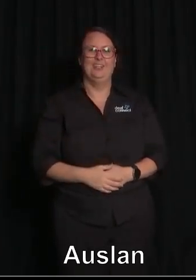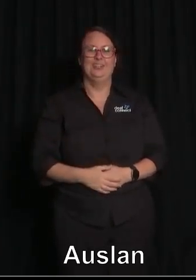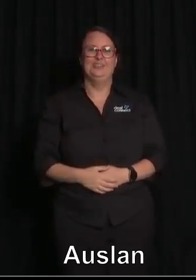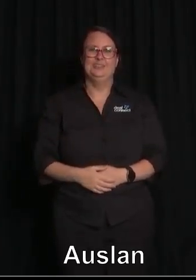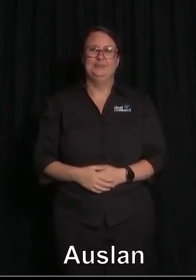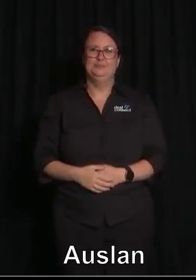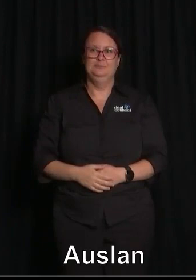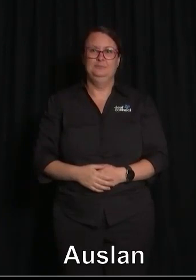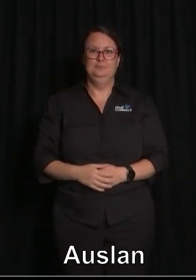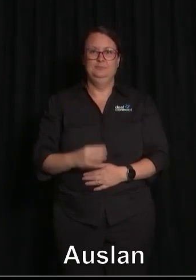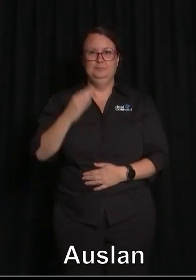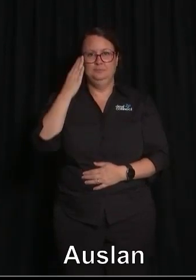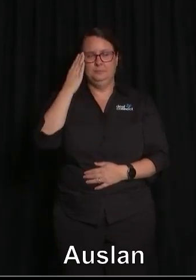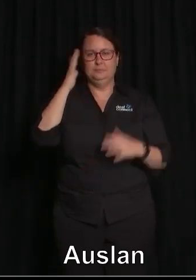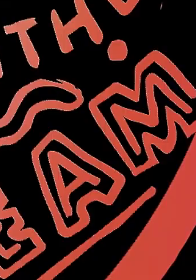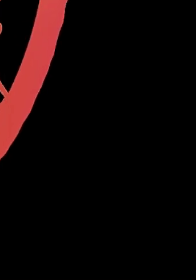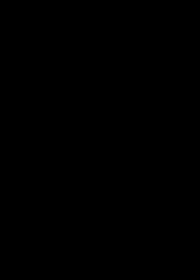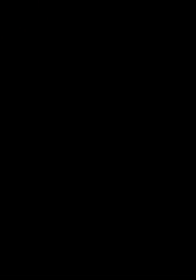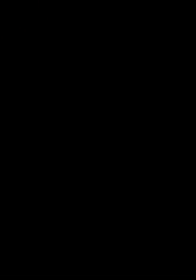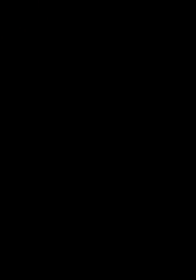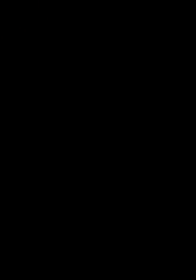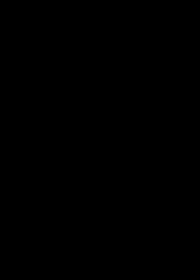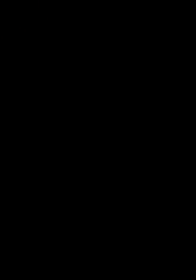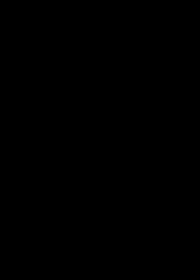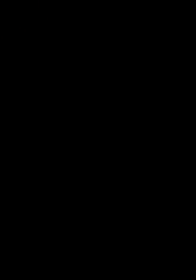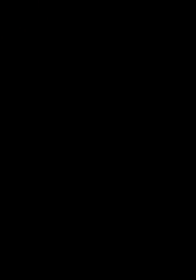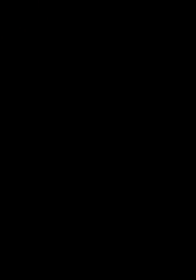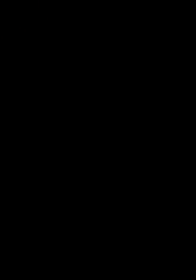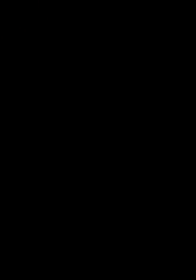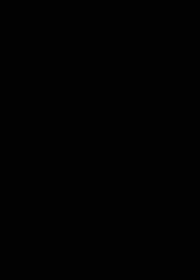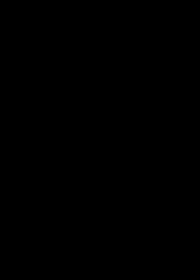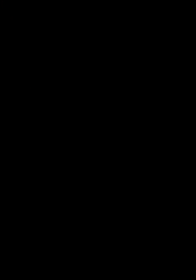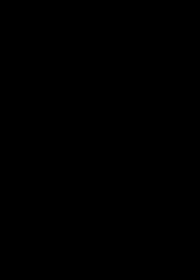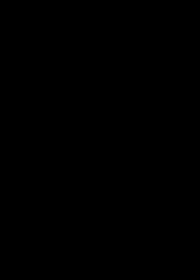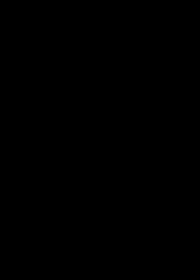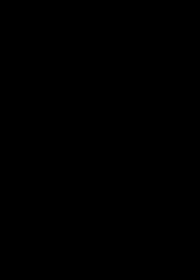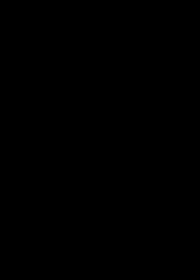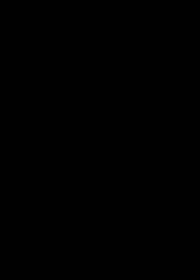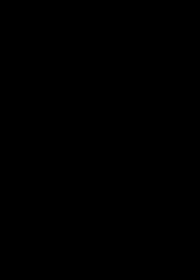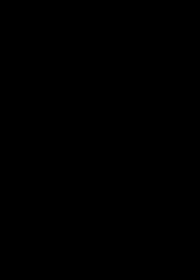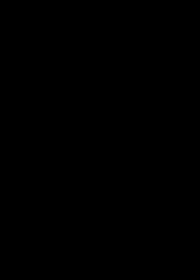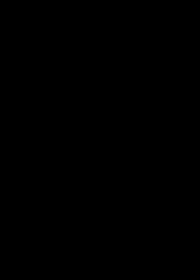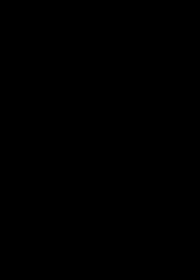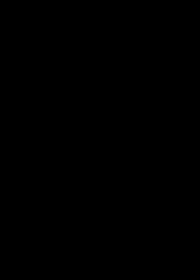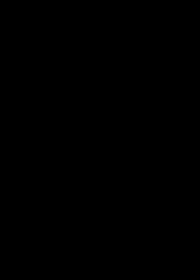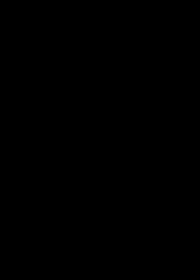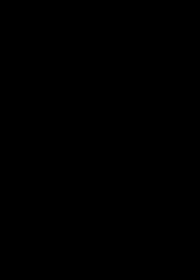you. We are getting love.